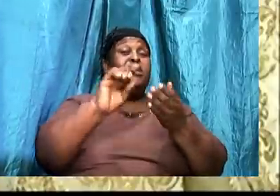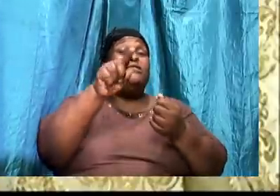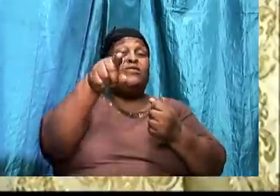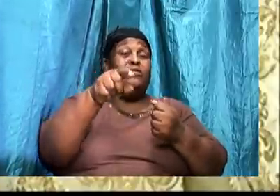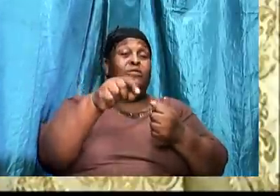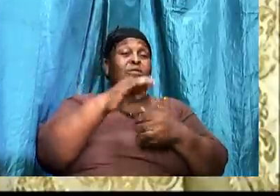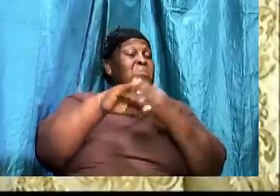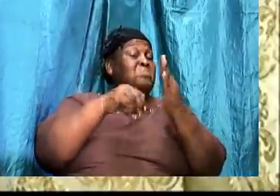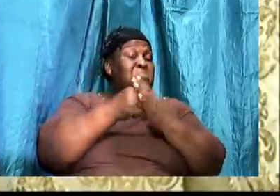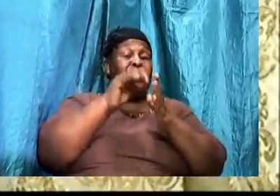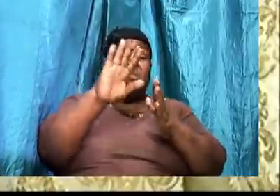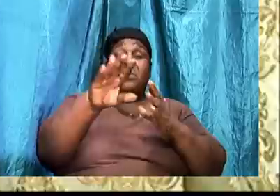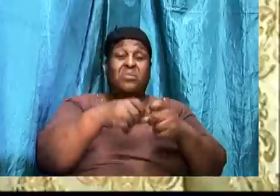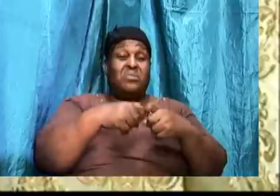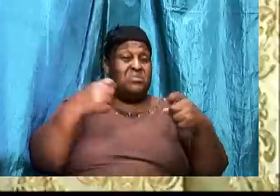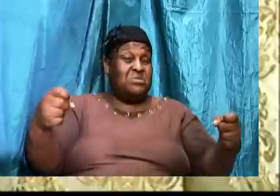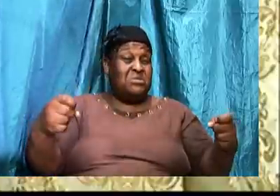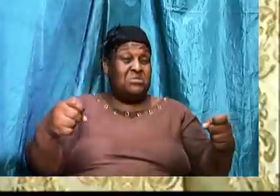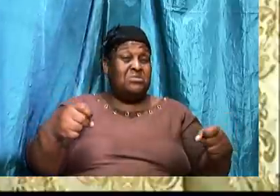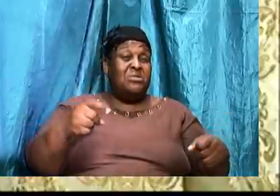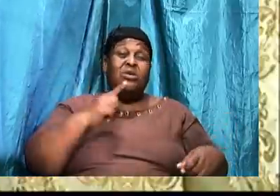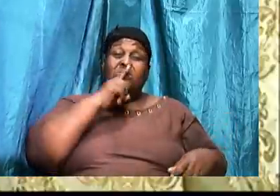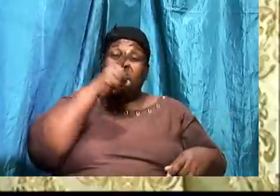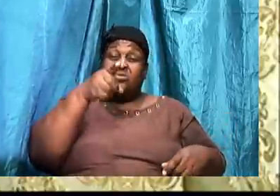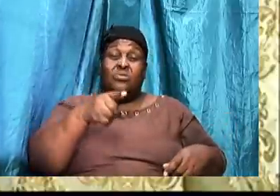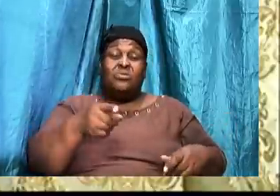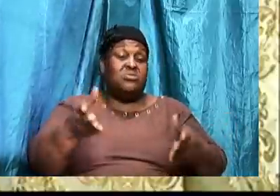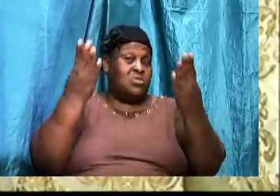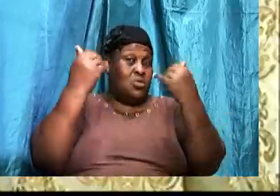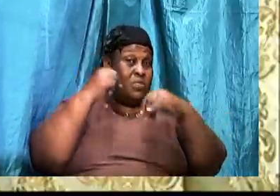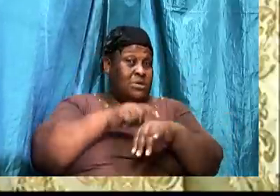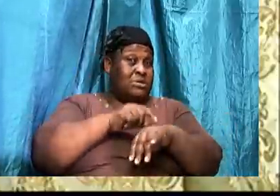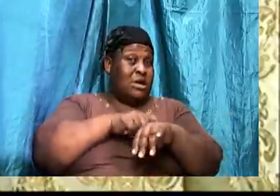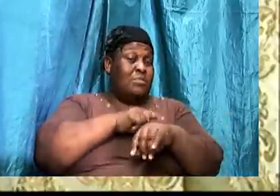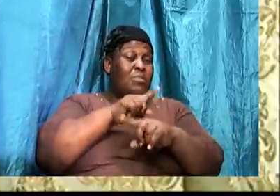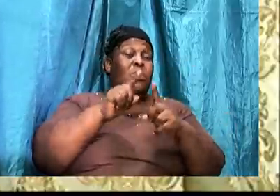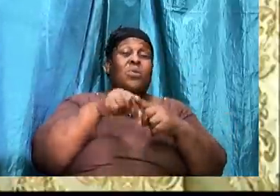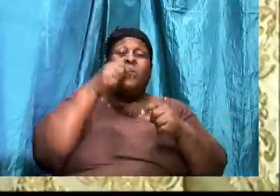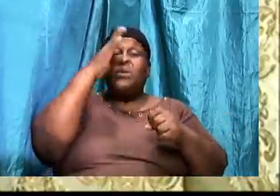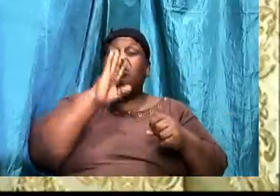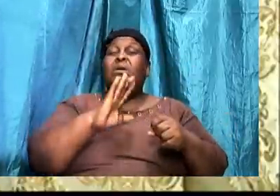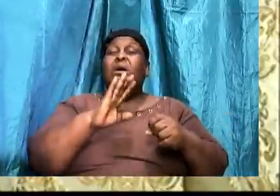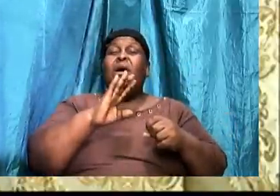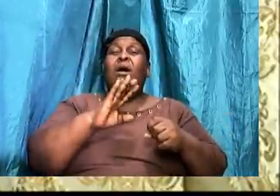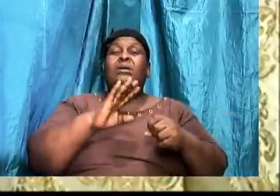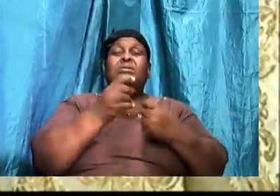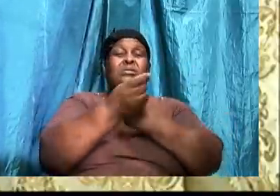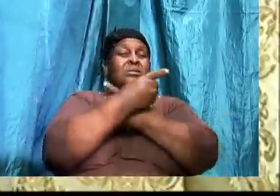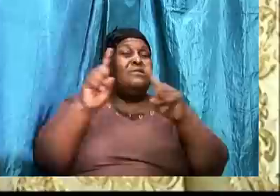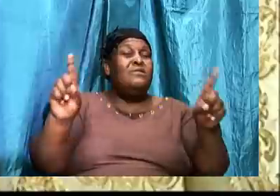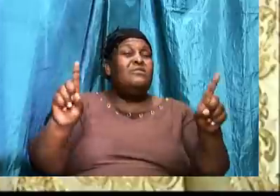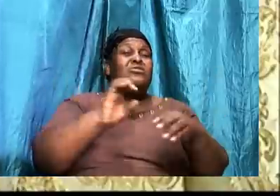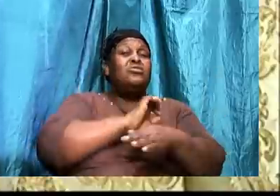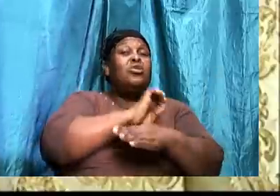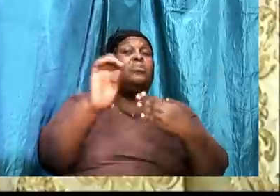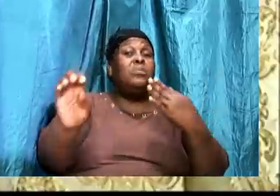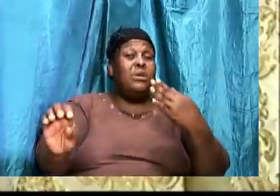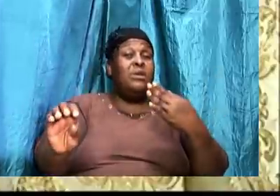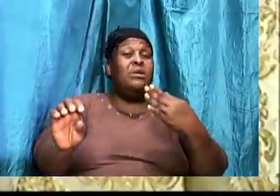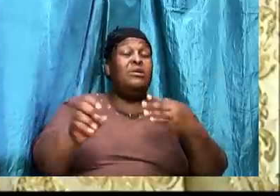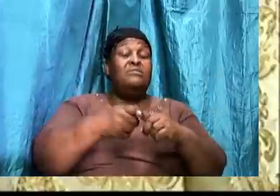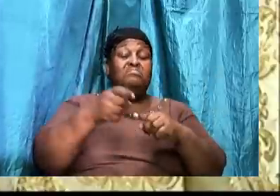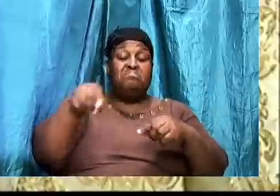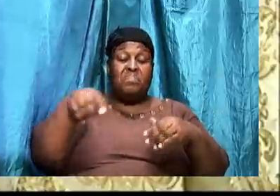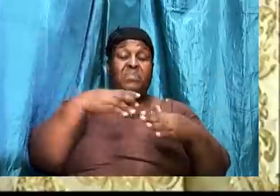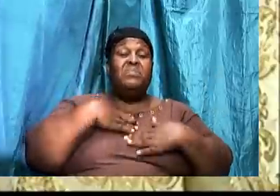that there is coming a time when God will deliver us completely from this